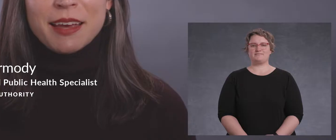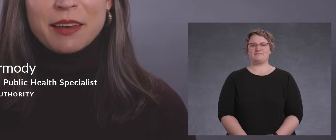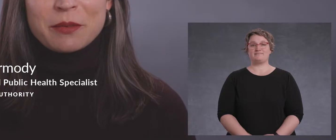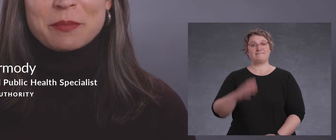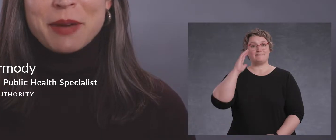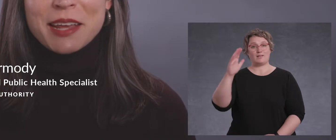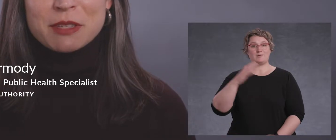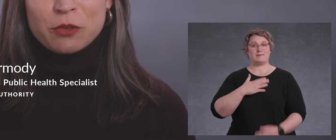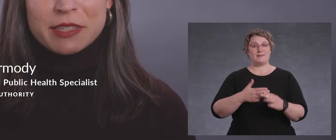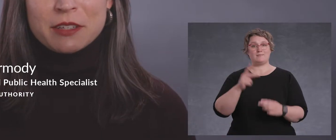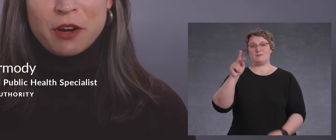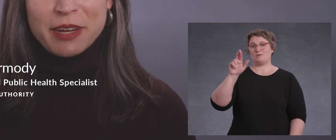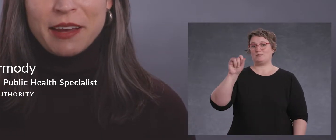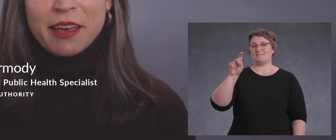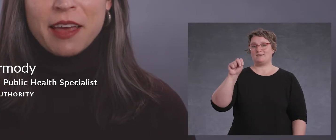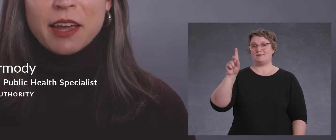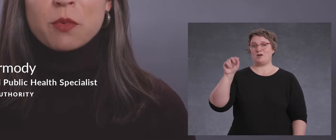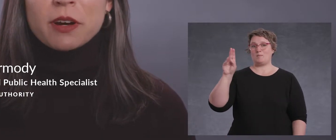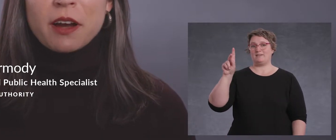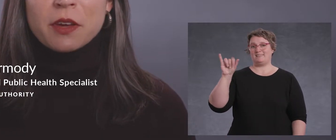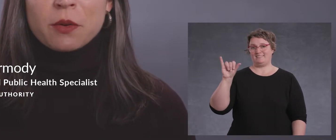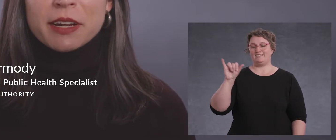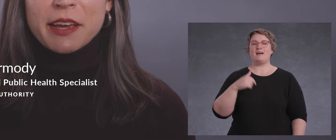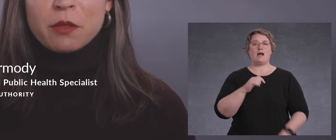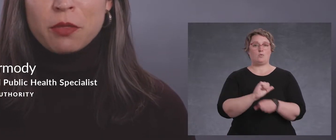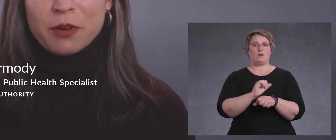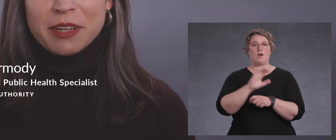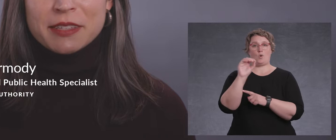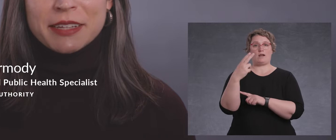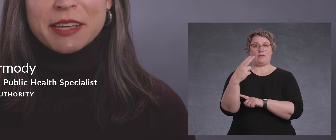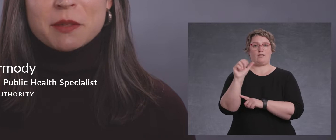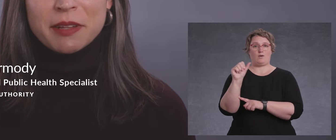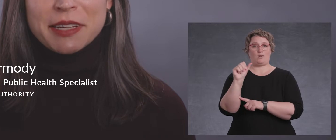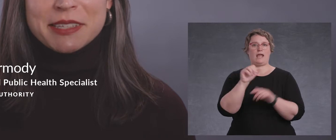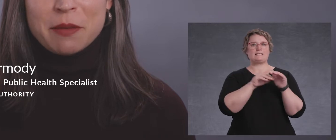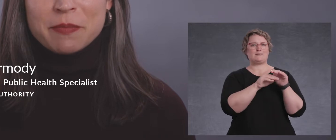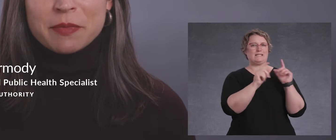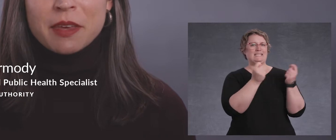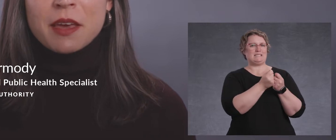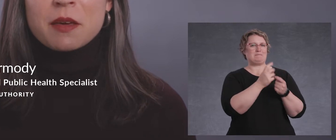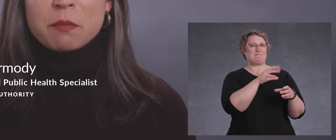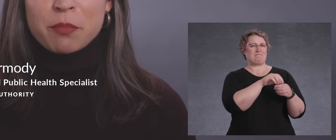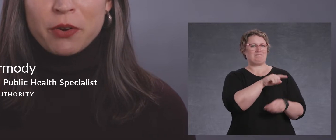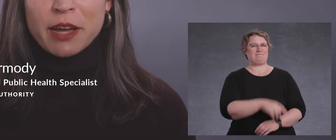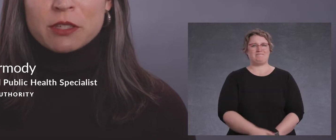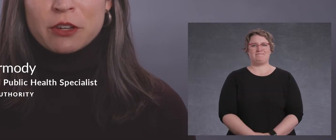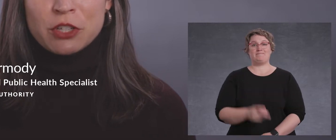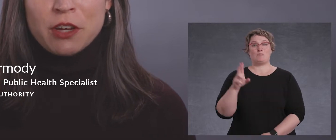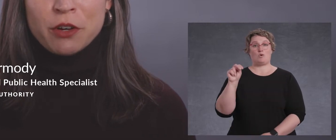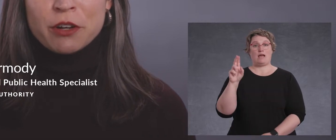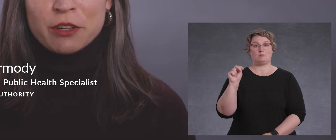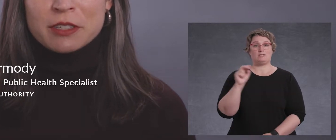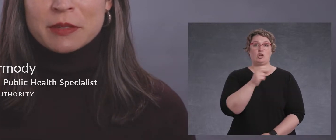Hello, my name is Kristen Darmody and I work on the Oregon Health Authority's accessibility team. My pronouns